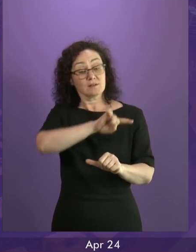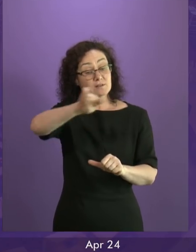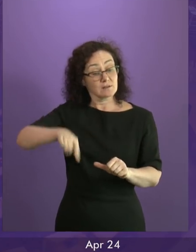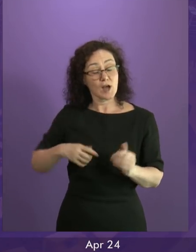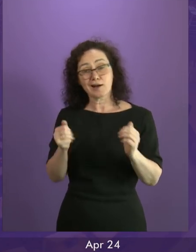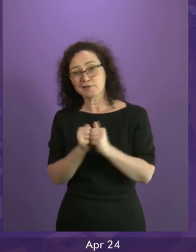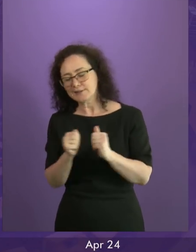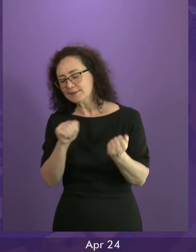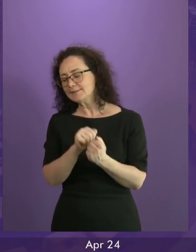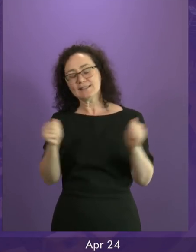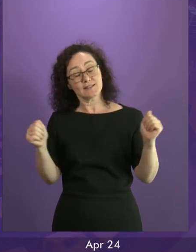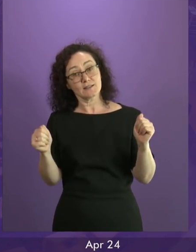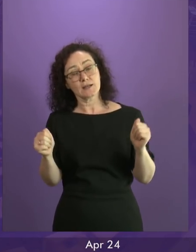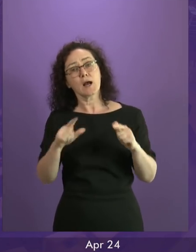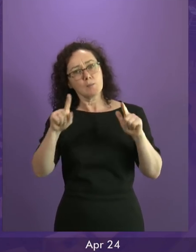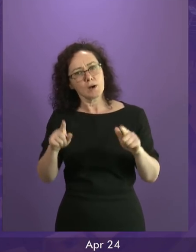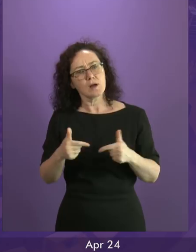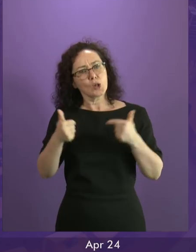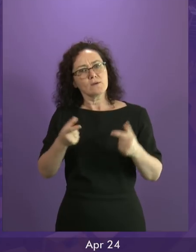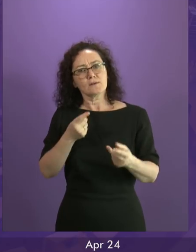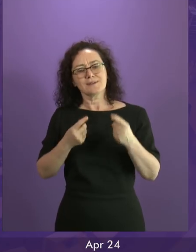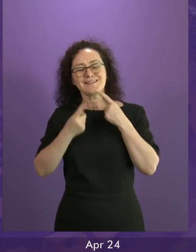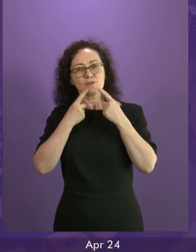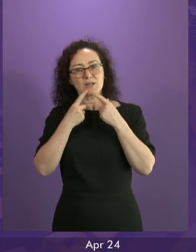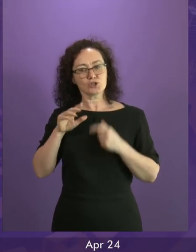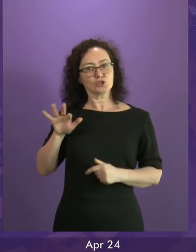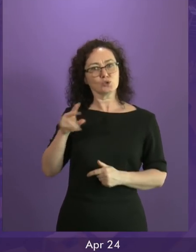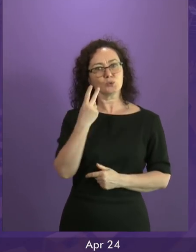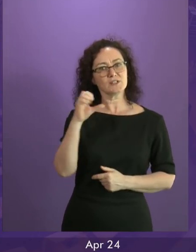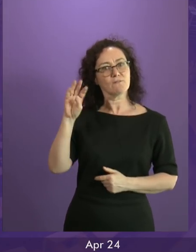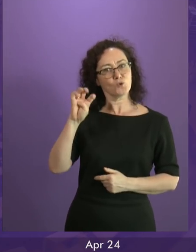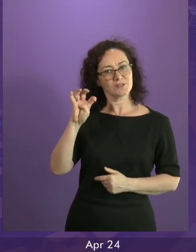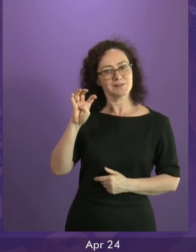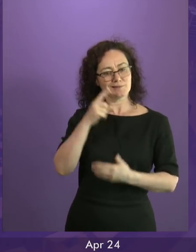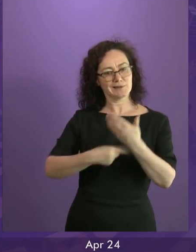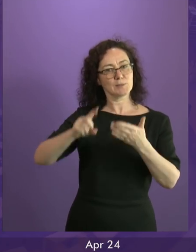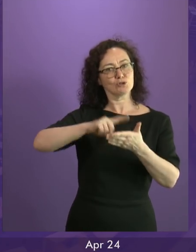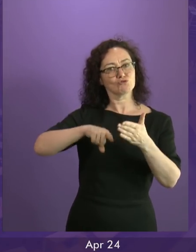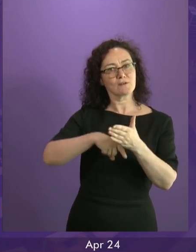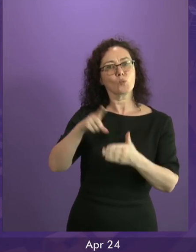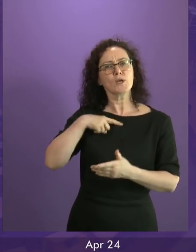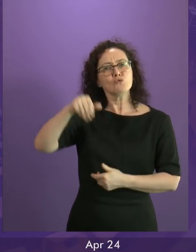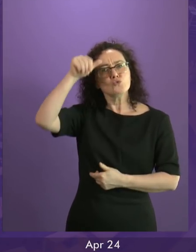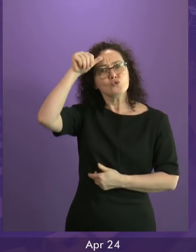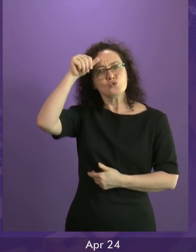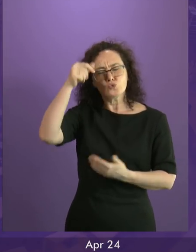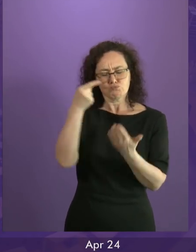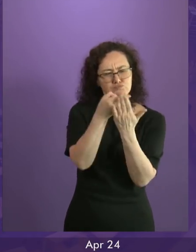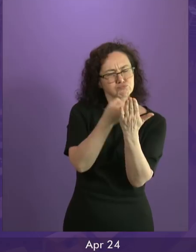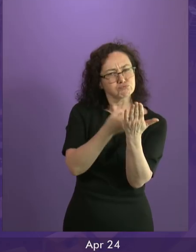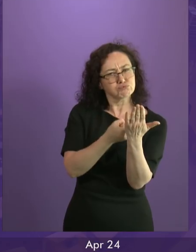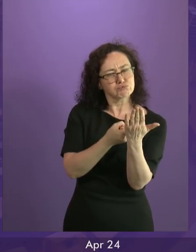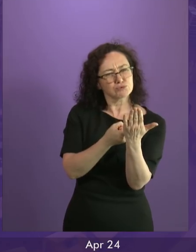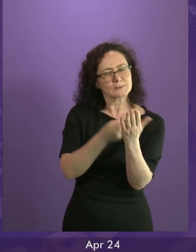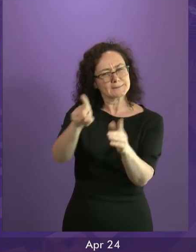detail that people had to inform themselves before the decision in 2014 was taken. That was completely absent from the Brexit referendum.